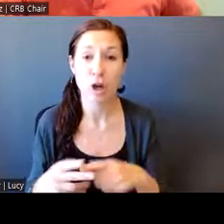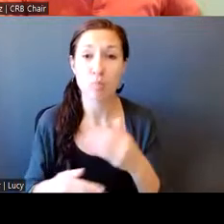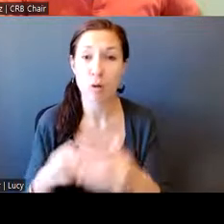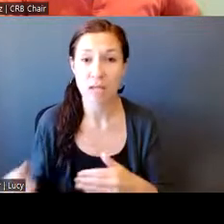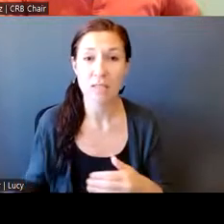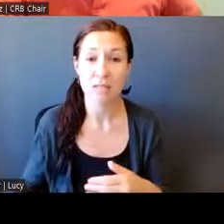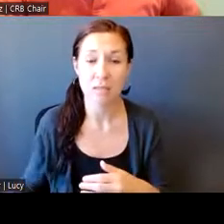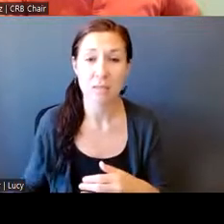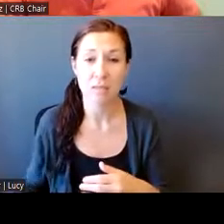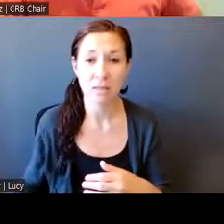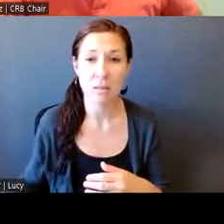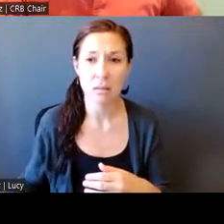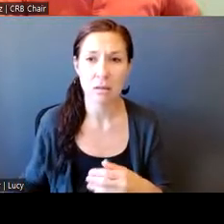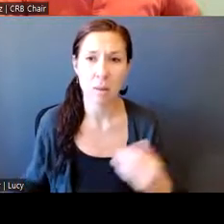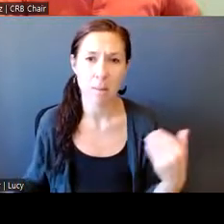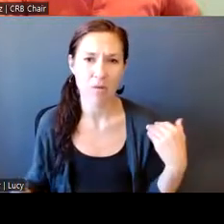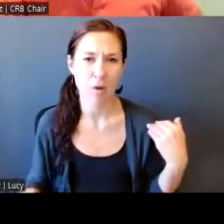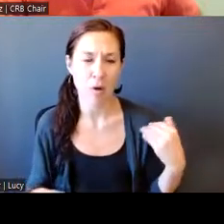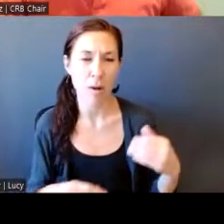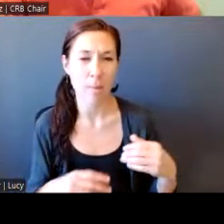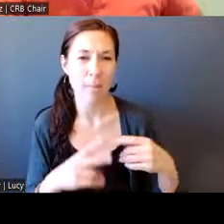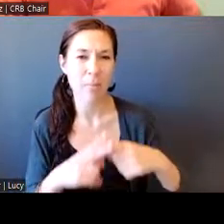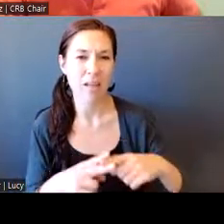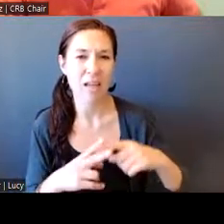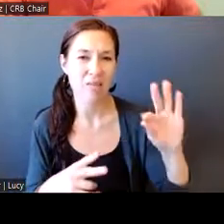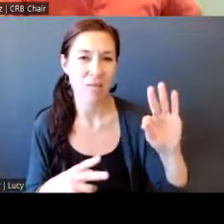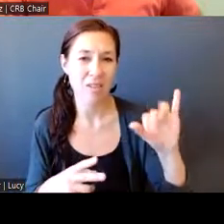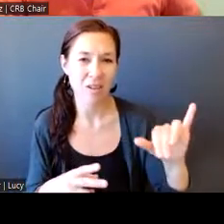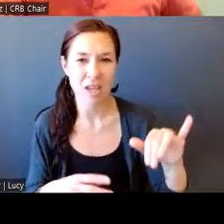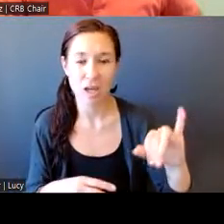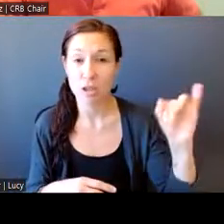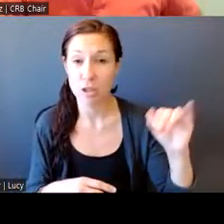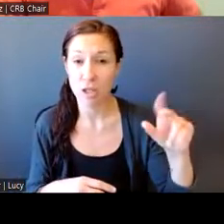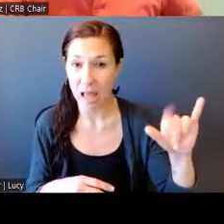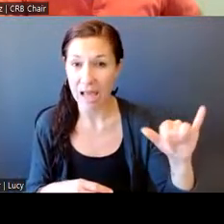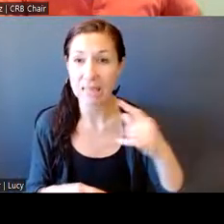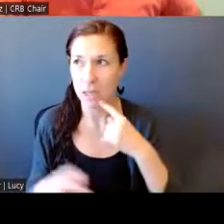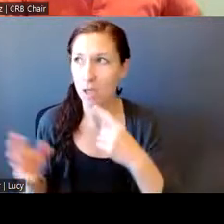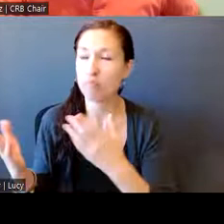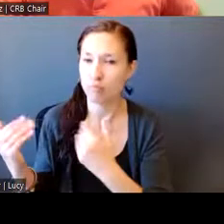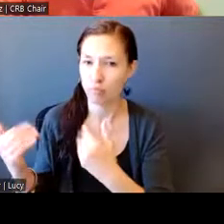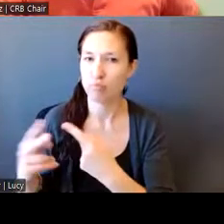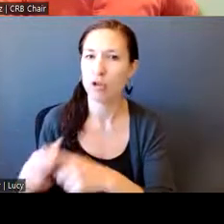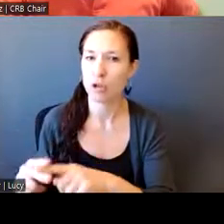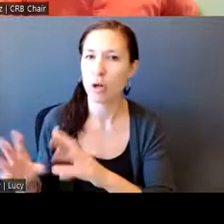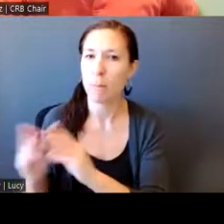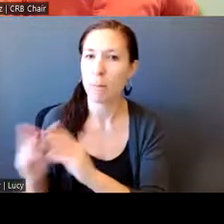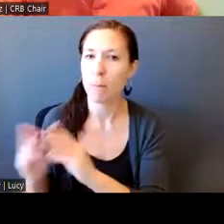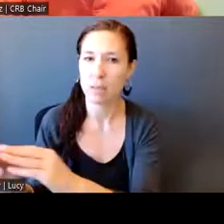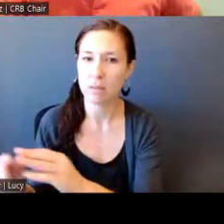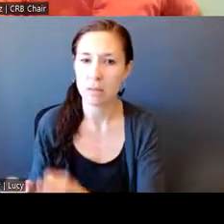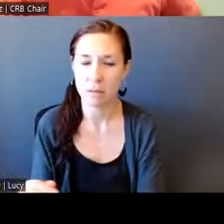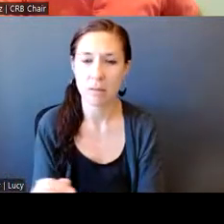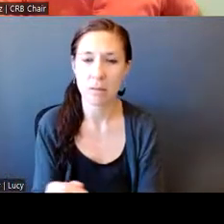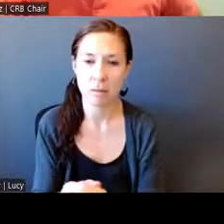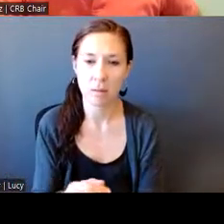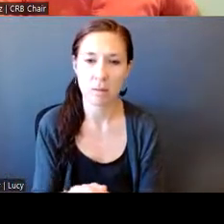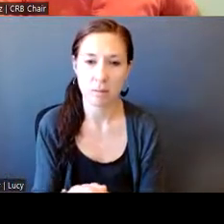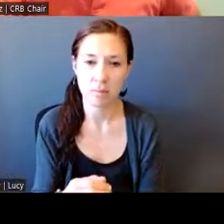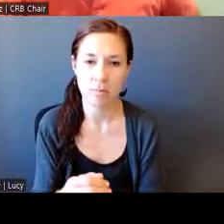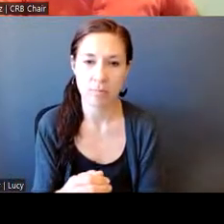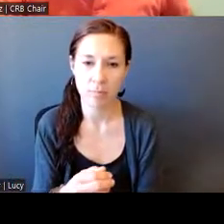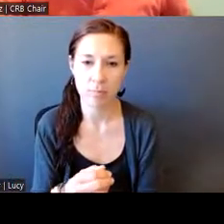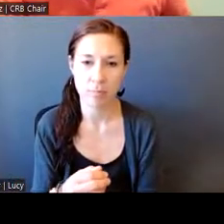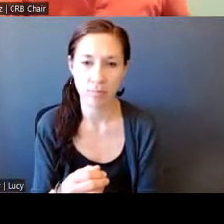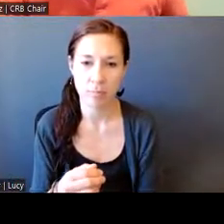beginning of the year saying we're going to have meetings because we're going to start getting this data. Um, and then July, six months later, we started getting